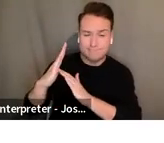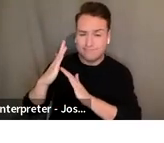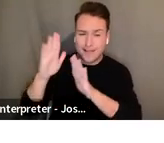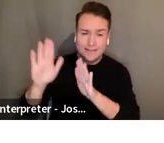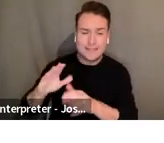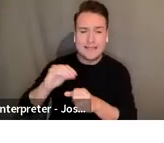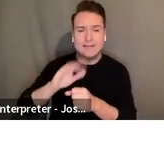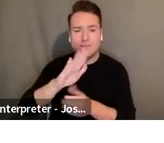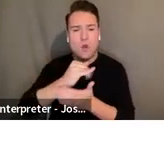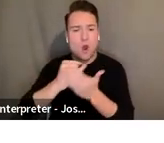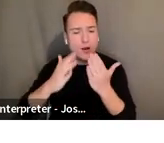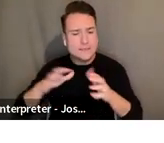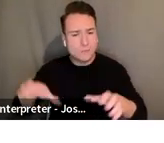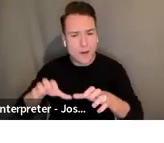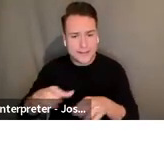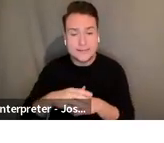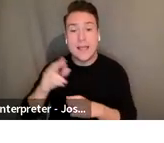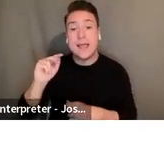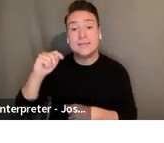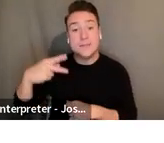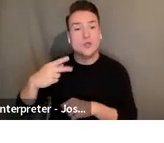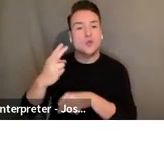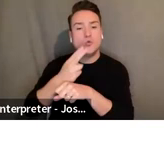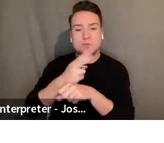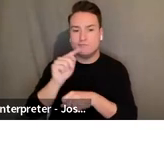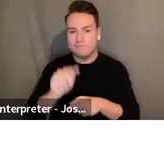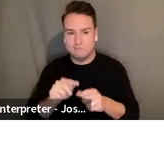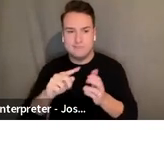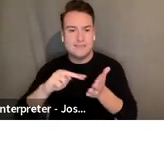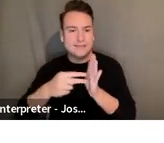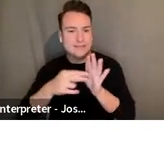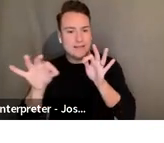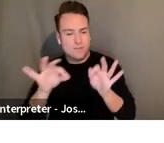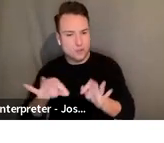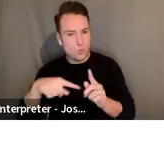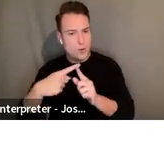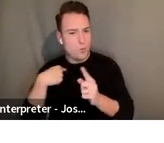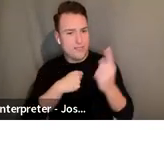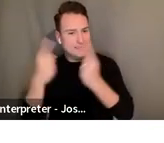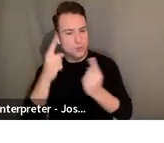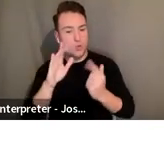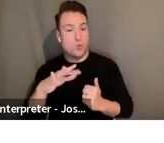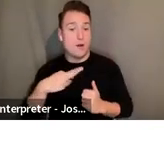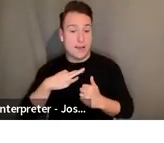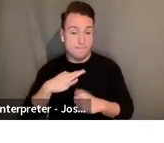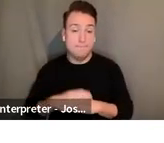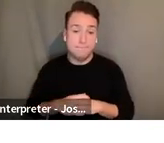practice. NTP uses the following definitions in consideration of grant applications.